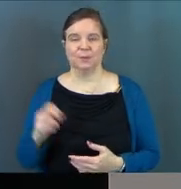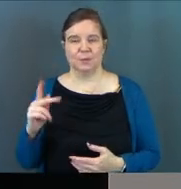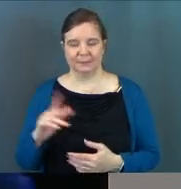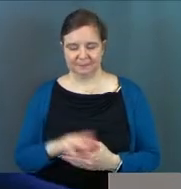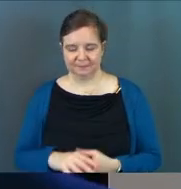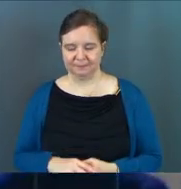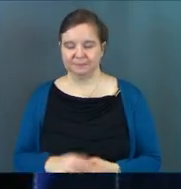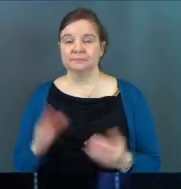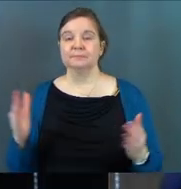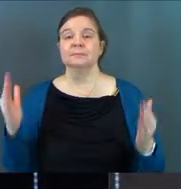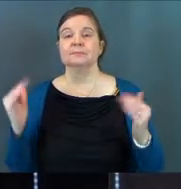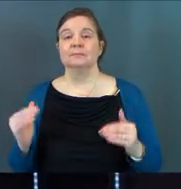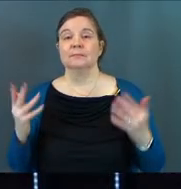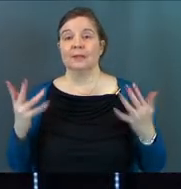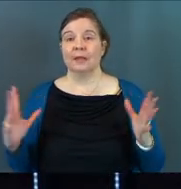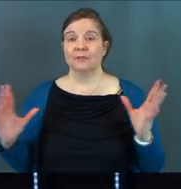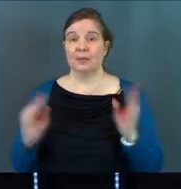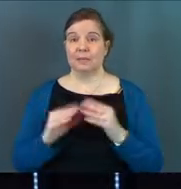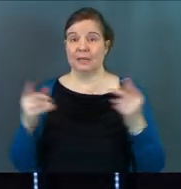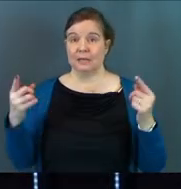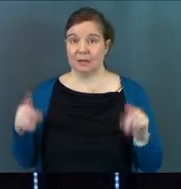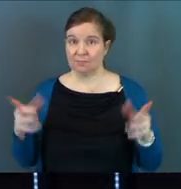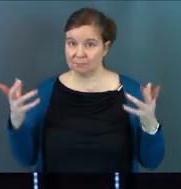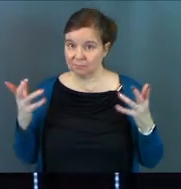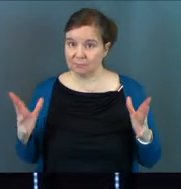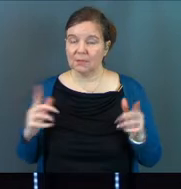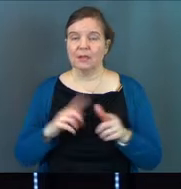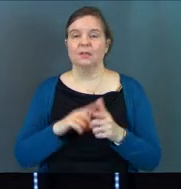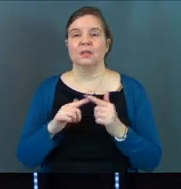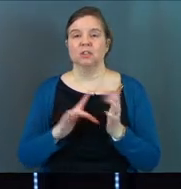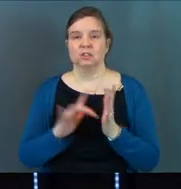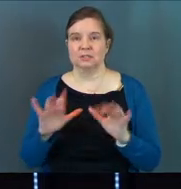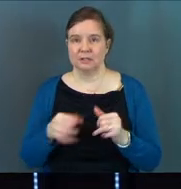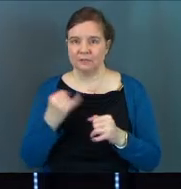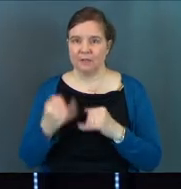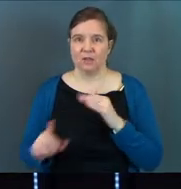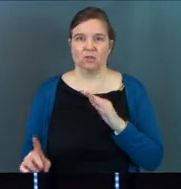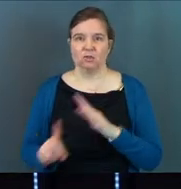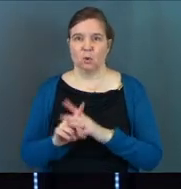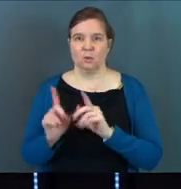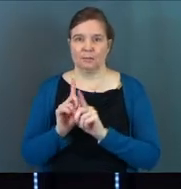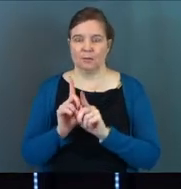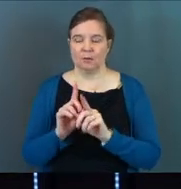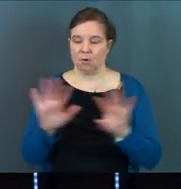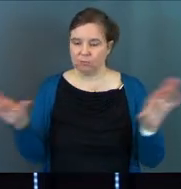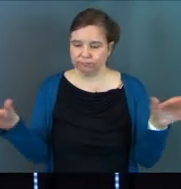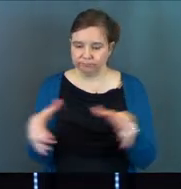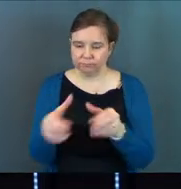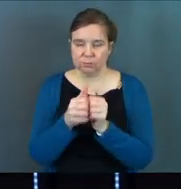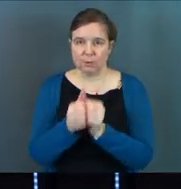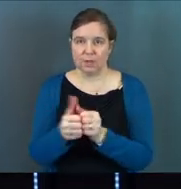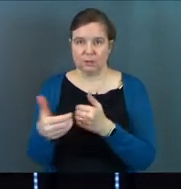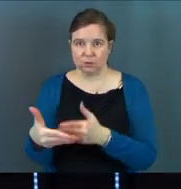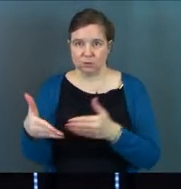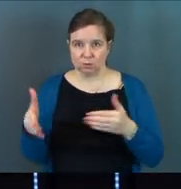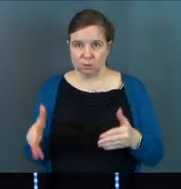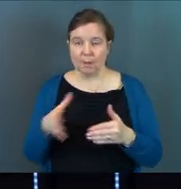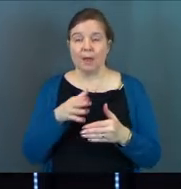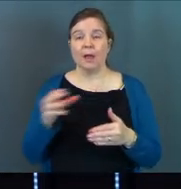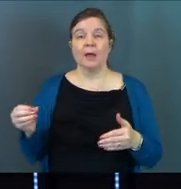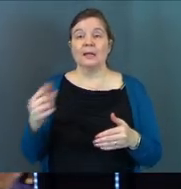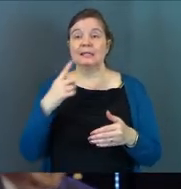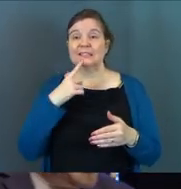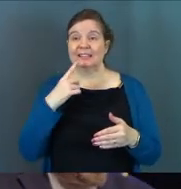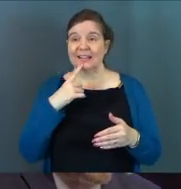Okay. So next, after that meeting happened, then Jesus does finally show up to the disciples, all gathered together in this room. And